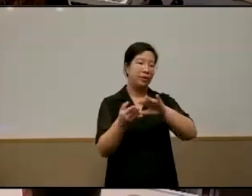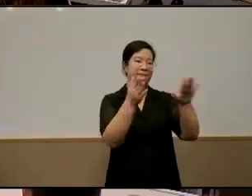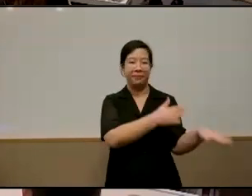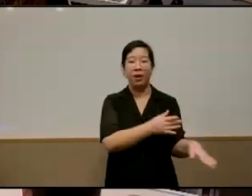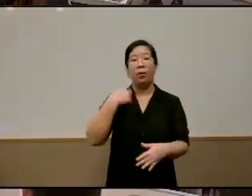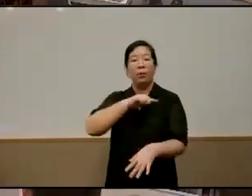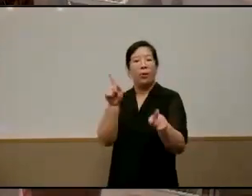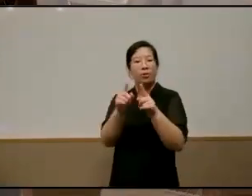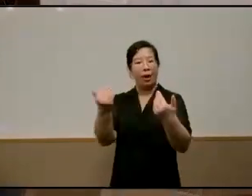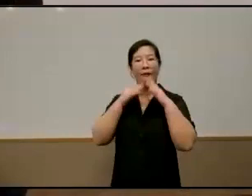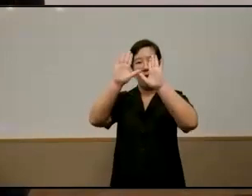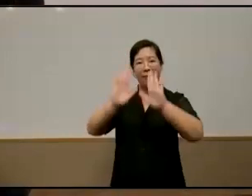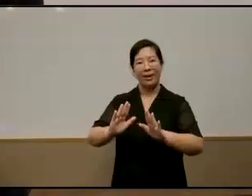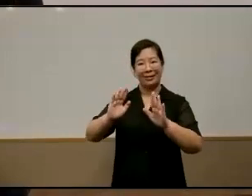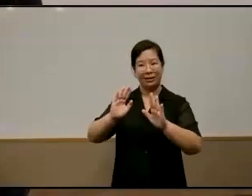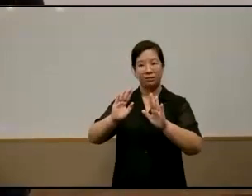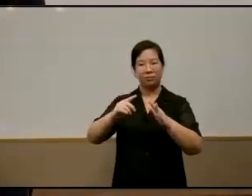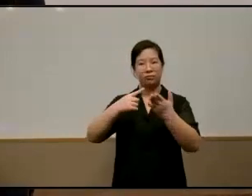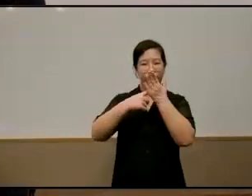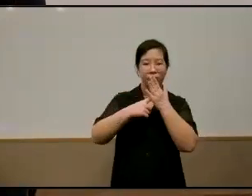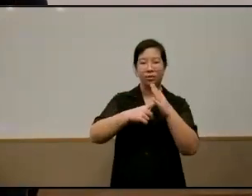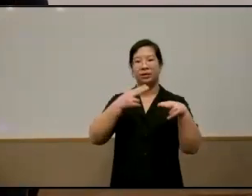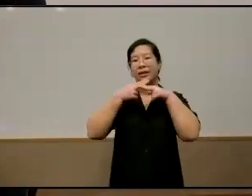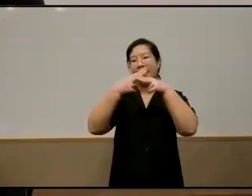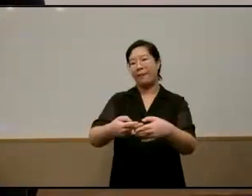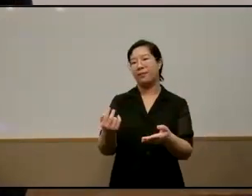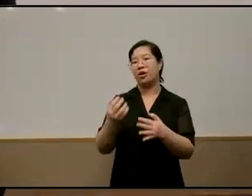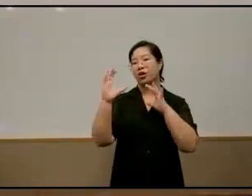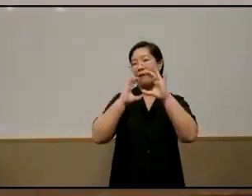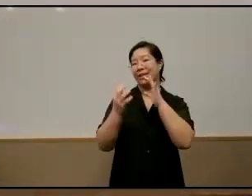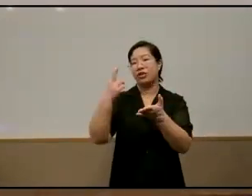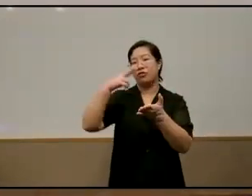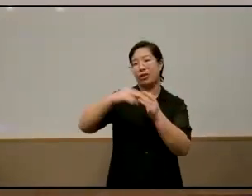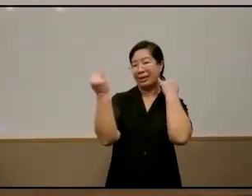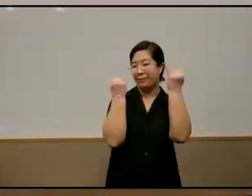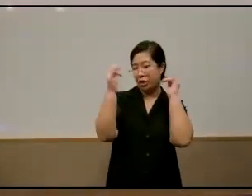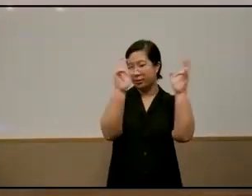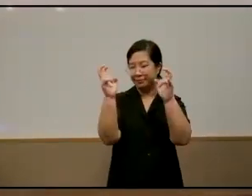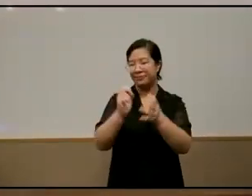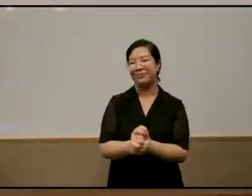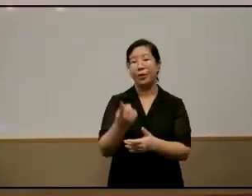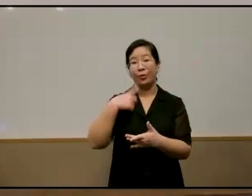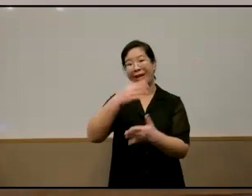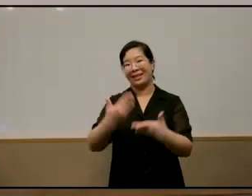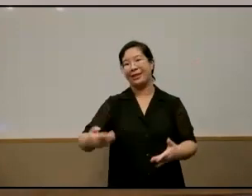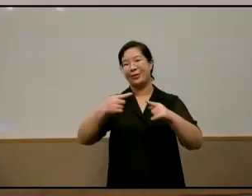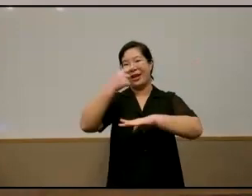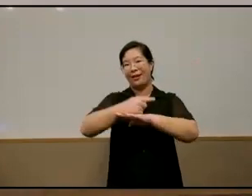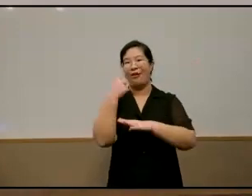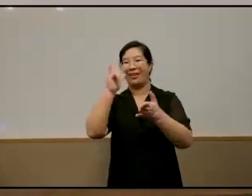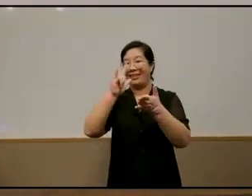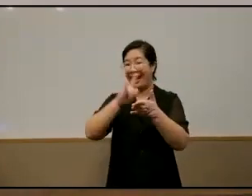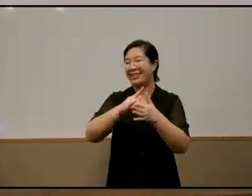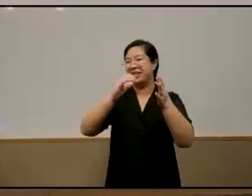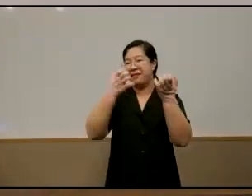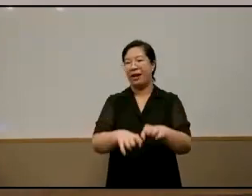amazing series of talks called conversations reimagined which we are here today to enjoy conversations